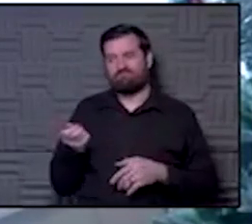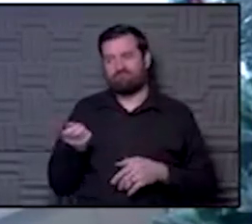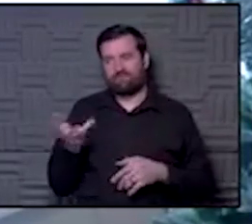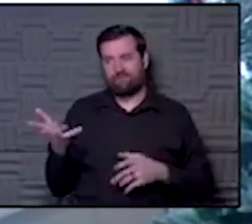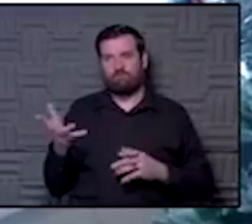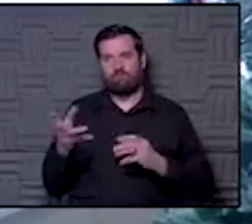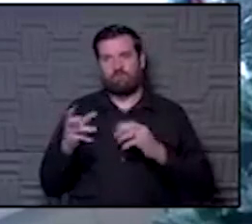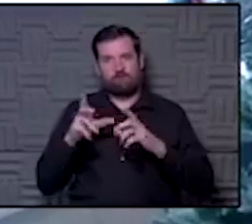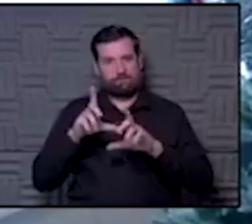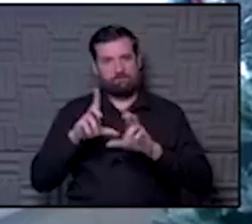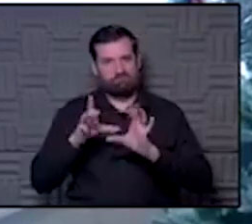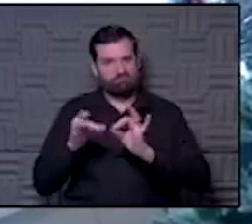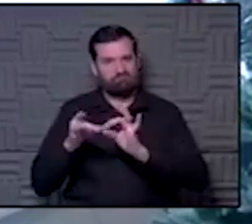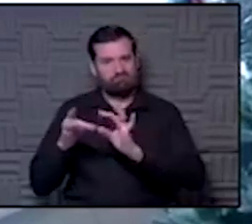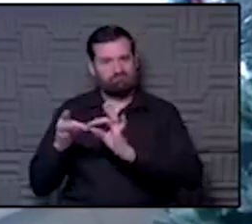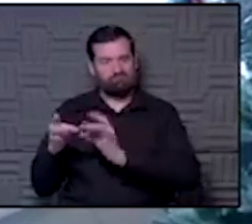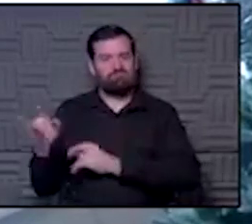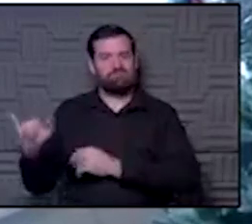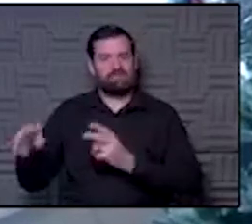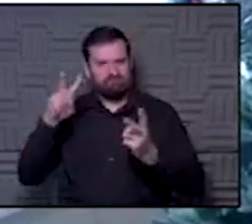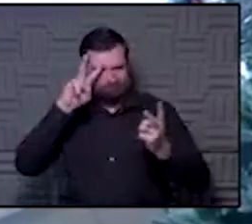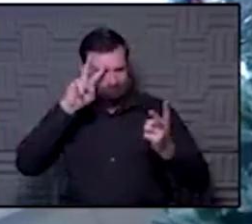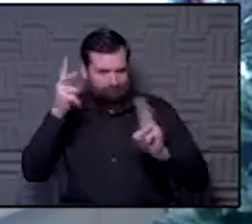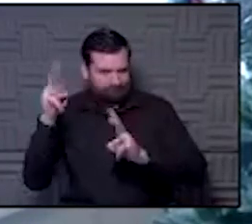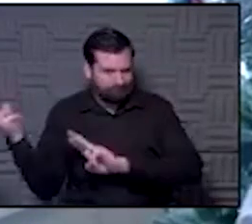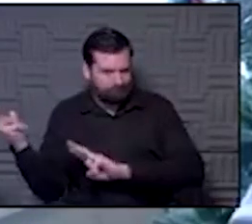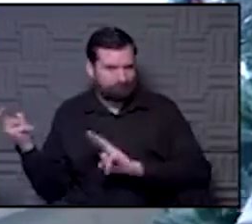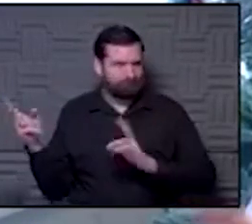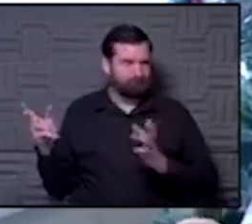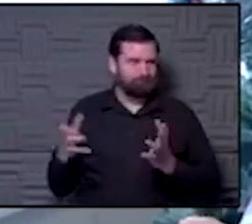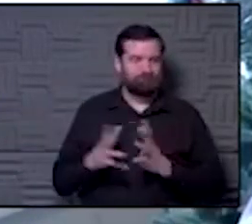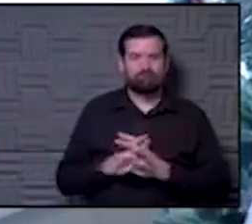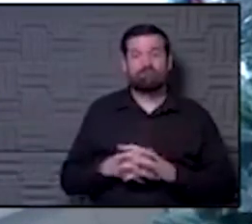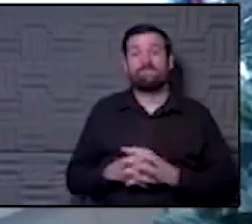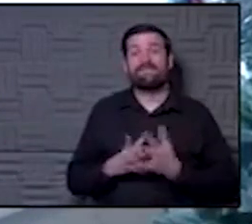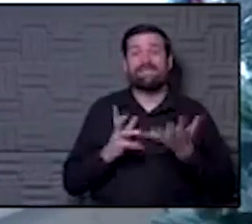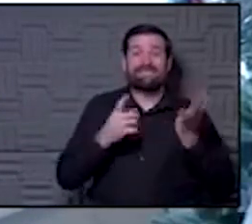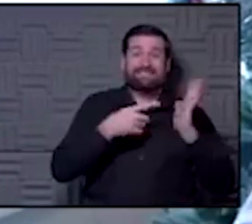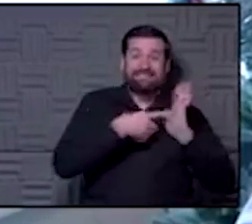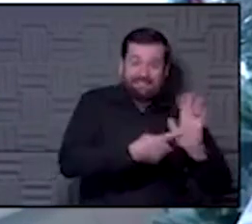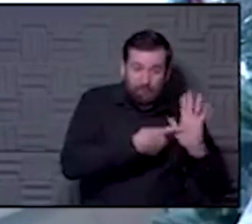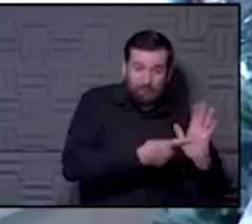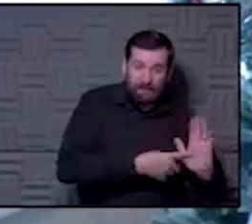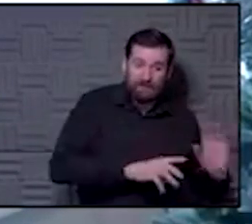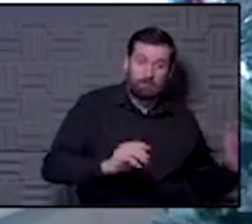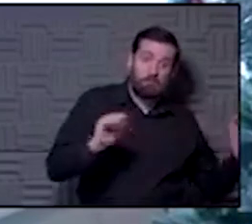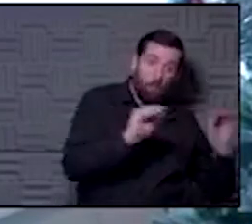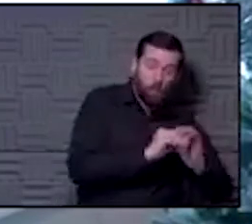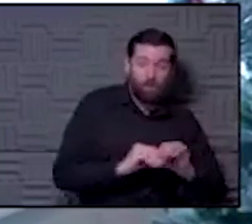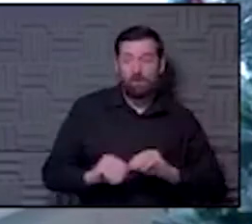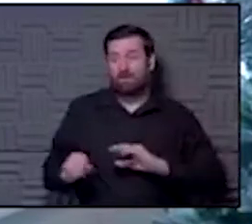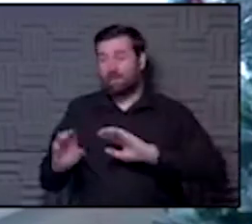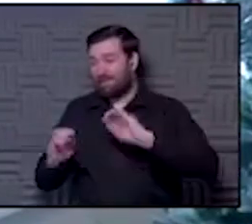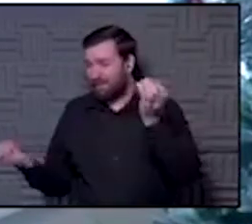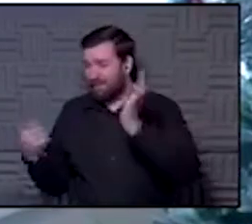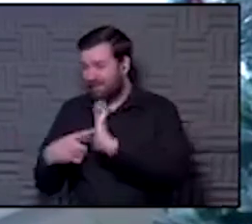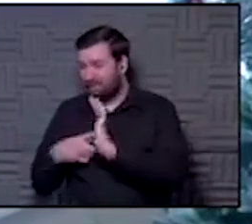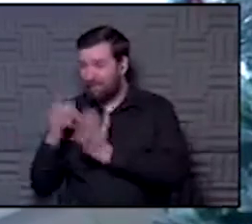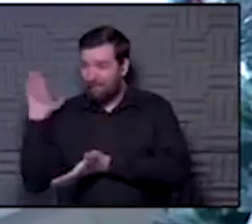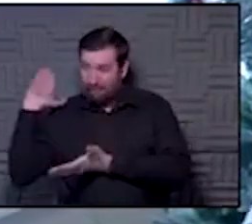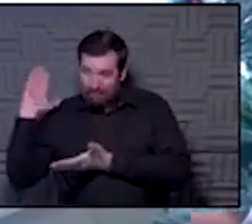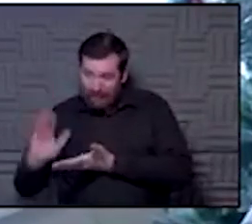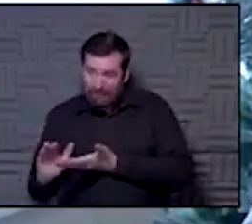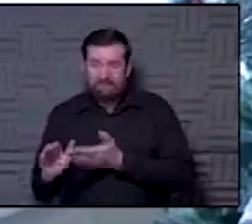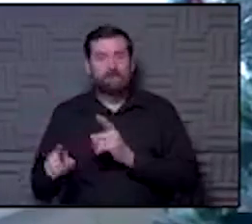tweets about that that was being misinterpreted. Symptomatic people spread it more, asymptomatic people spread it less, but